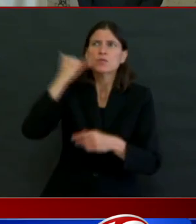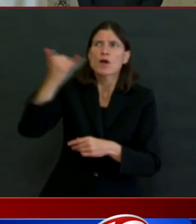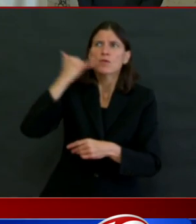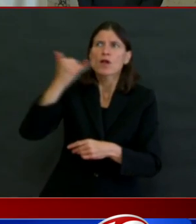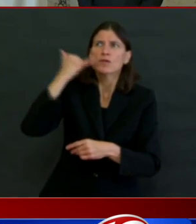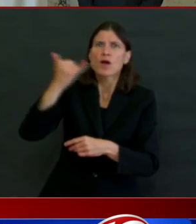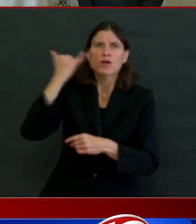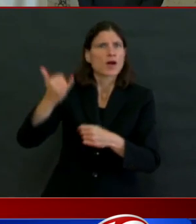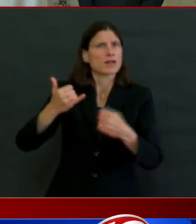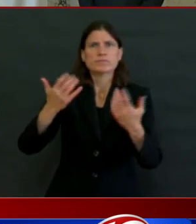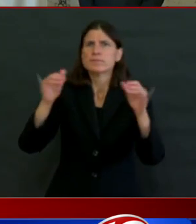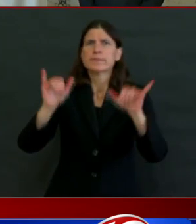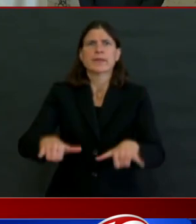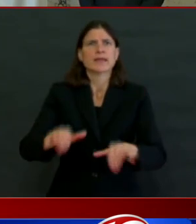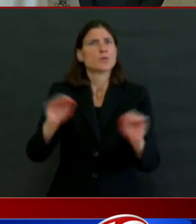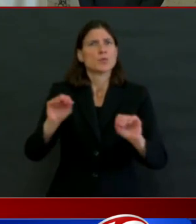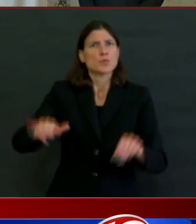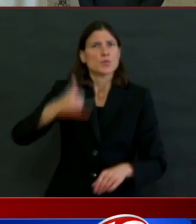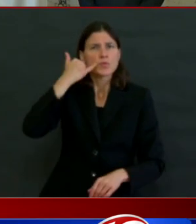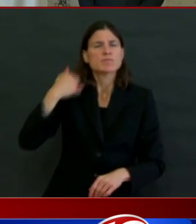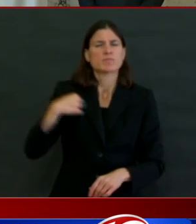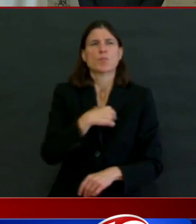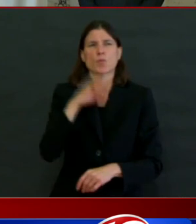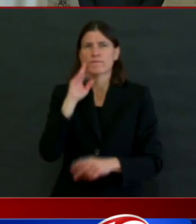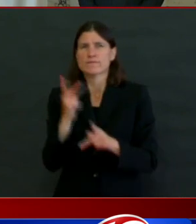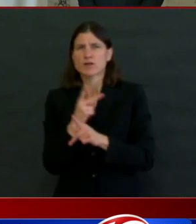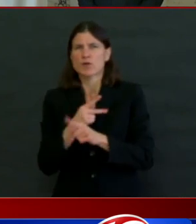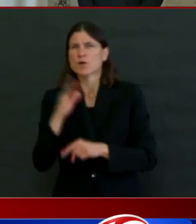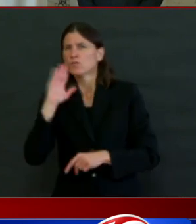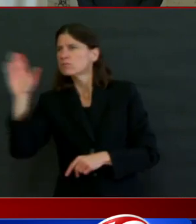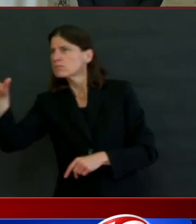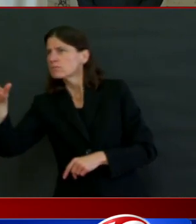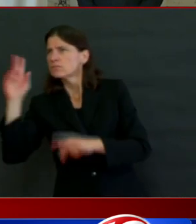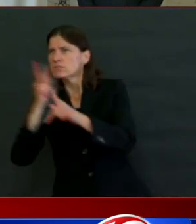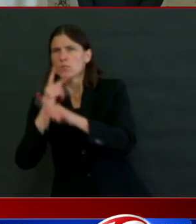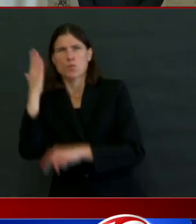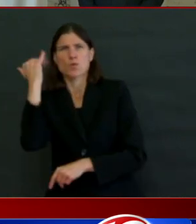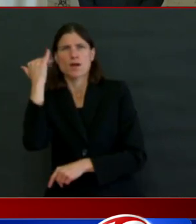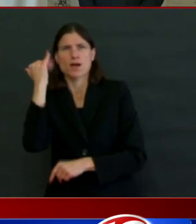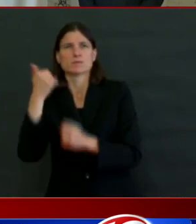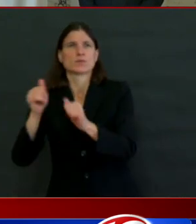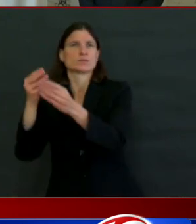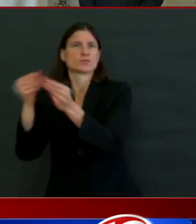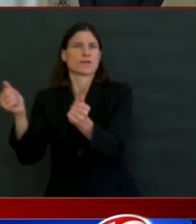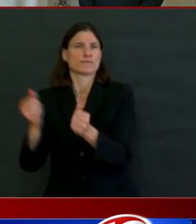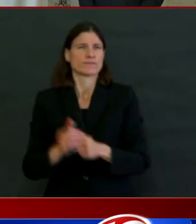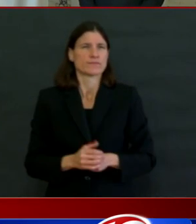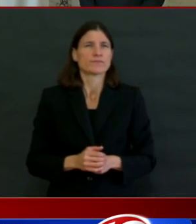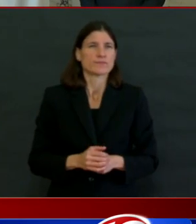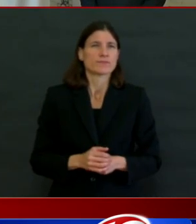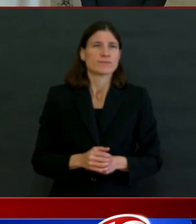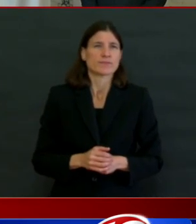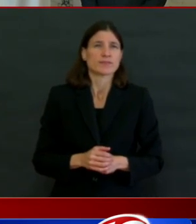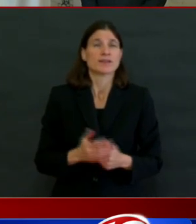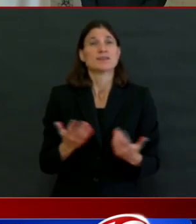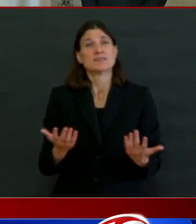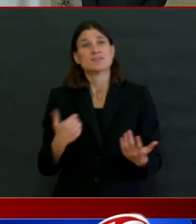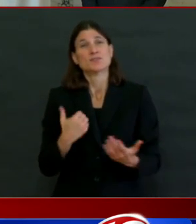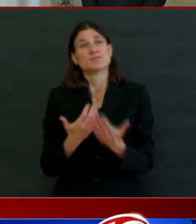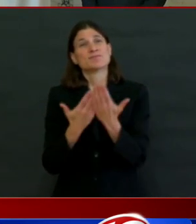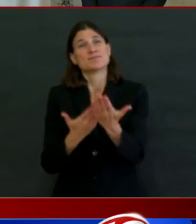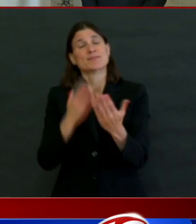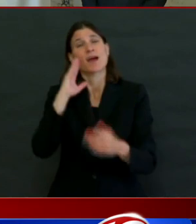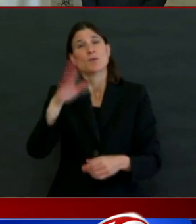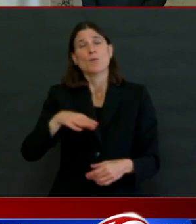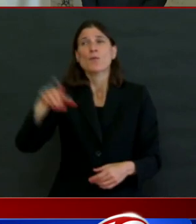We're just not there yet. mean, the truth of the matter is, it's an ancient technology system. It was not built